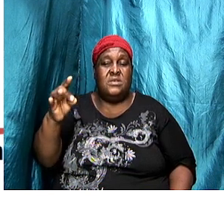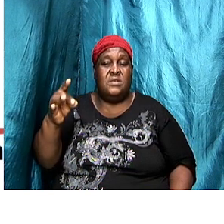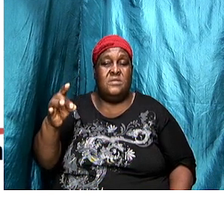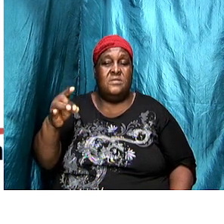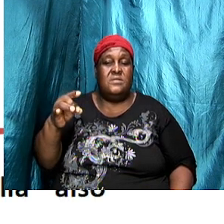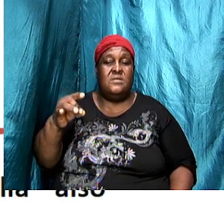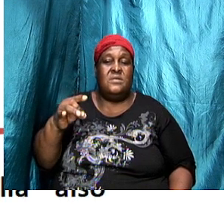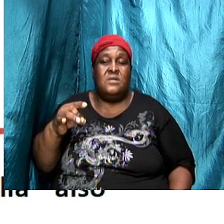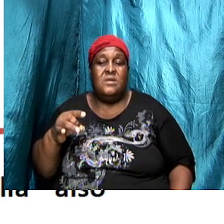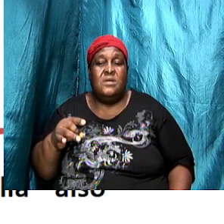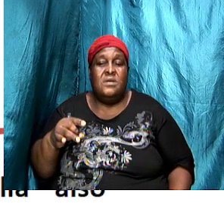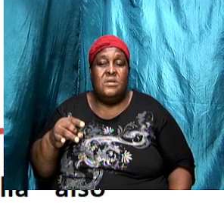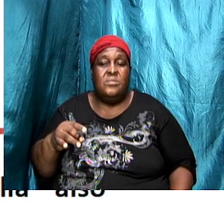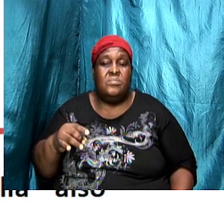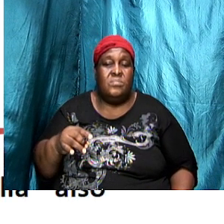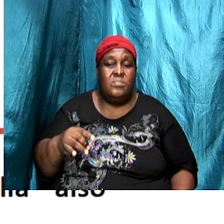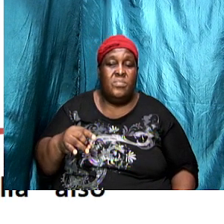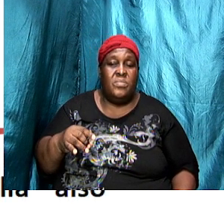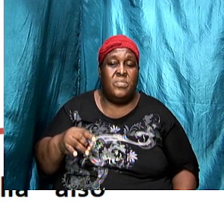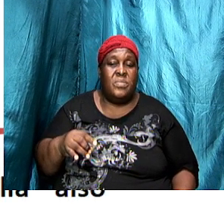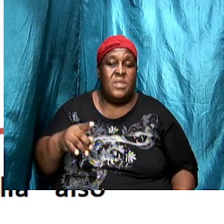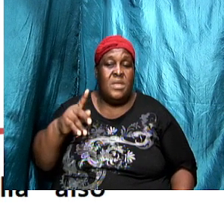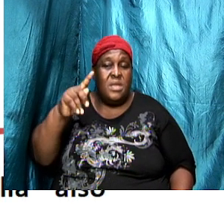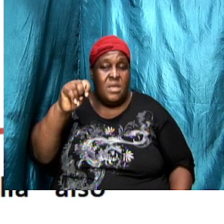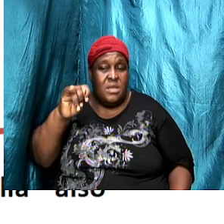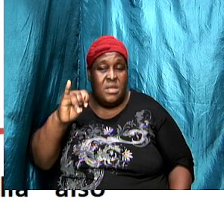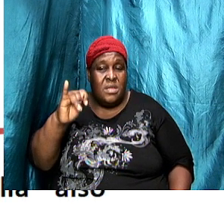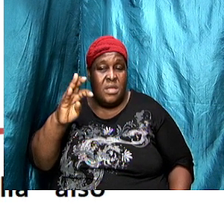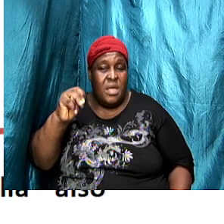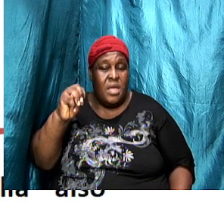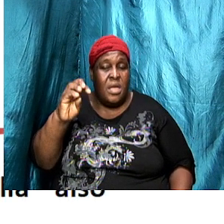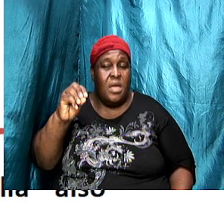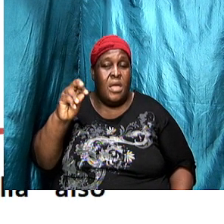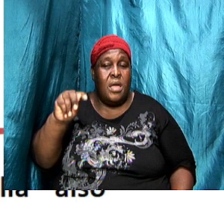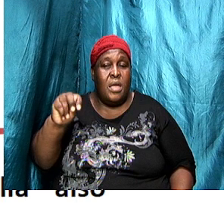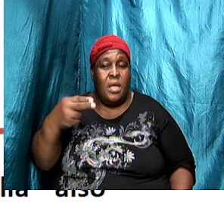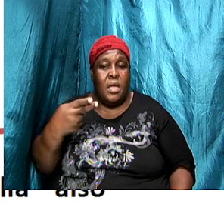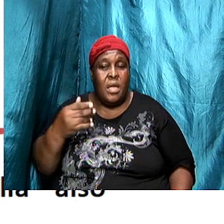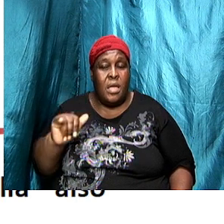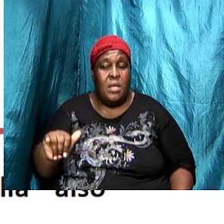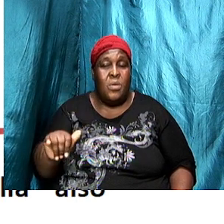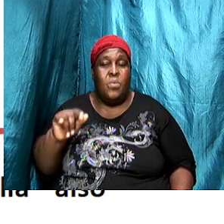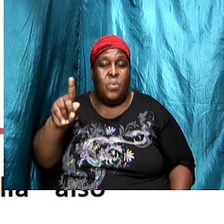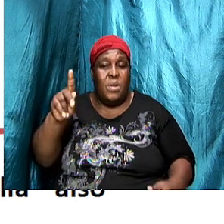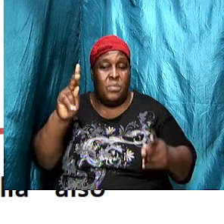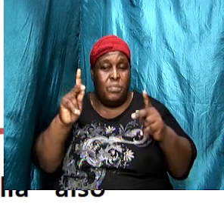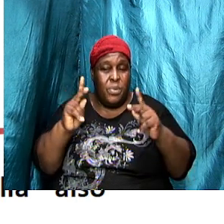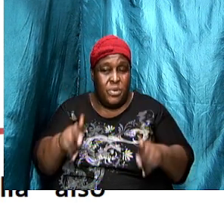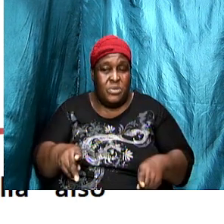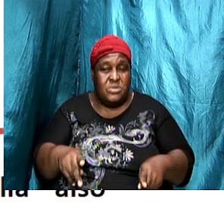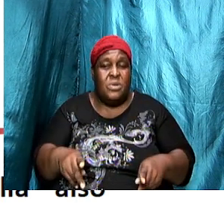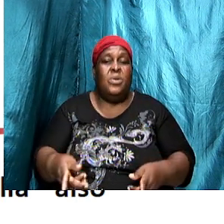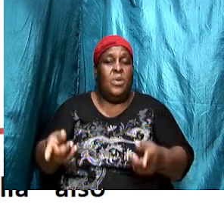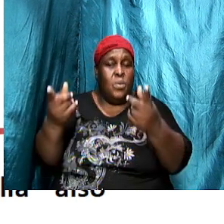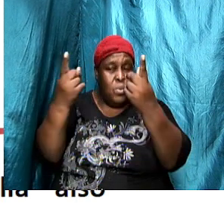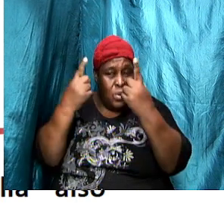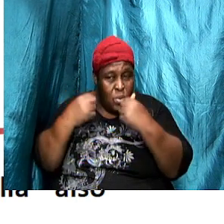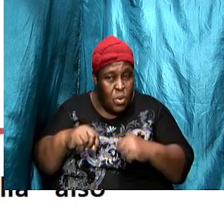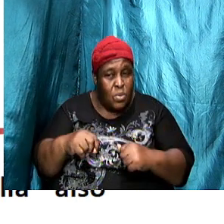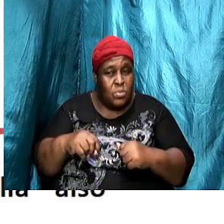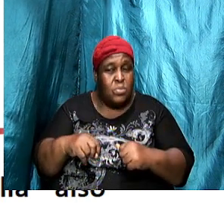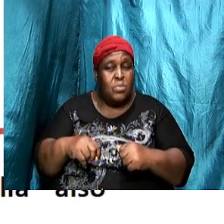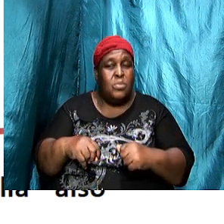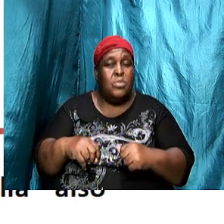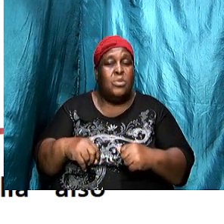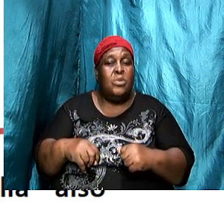find that Timothy was one of the persons that came down to Ephesus to minister